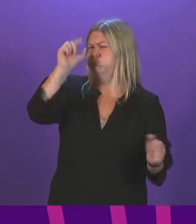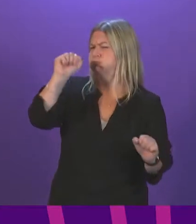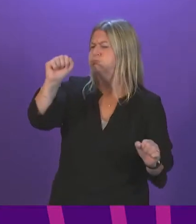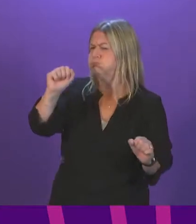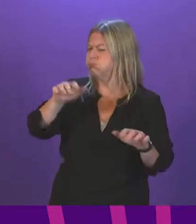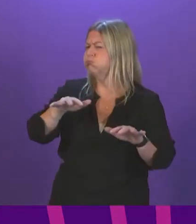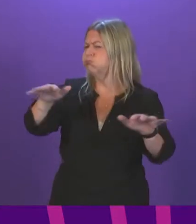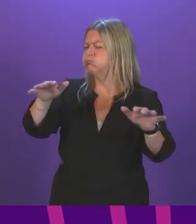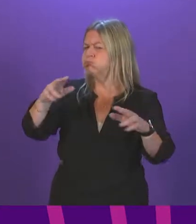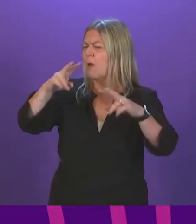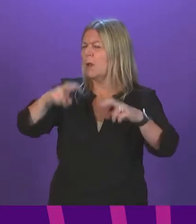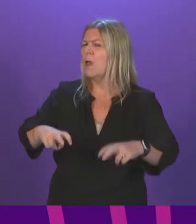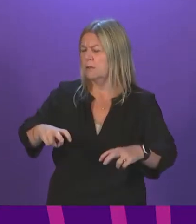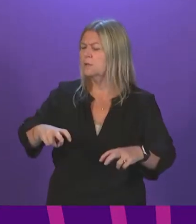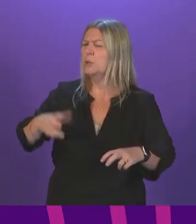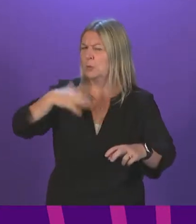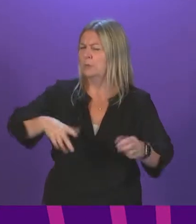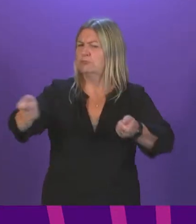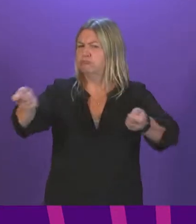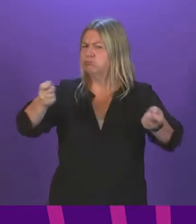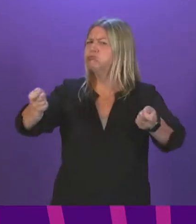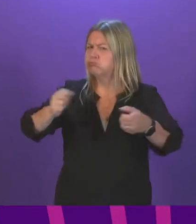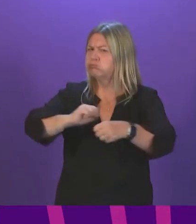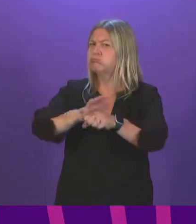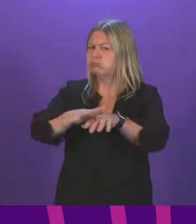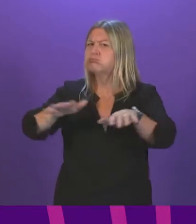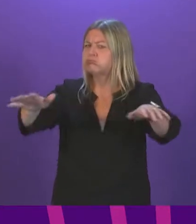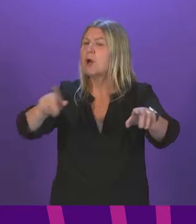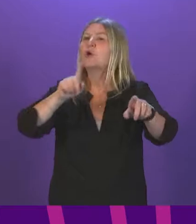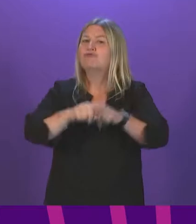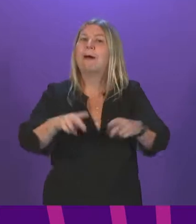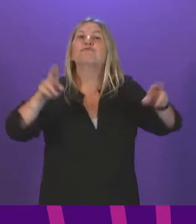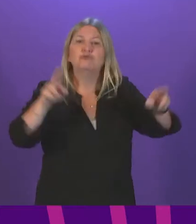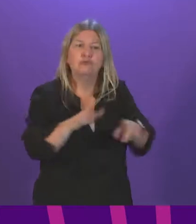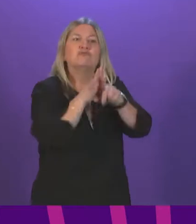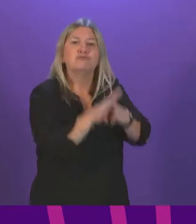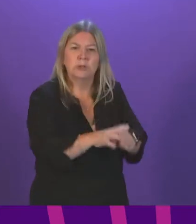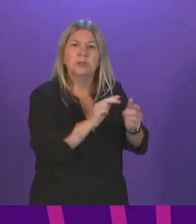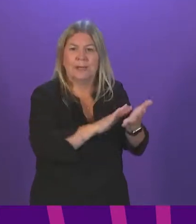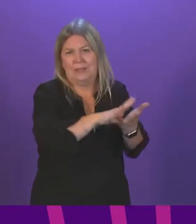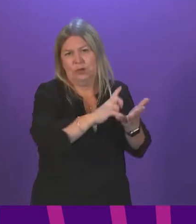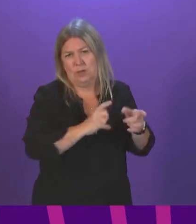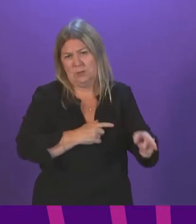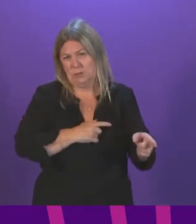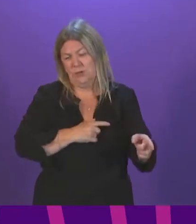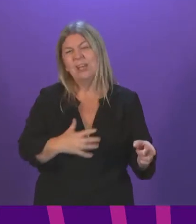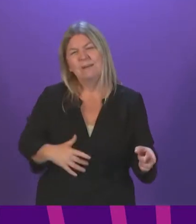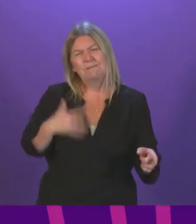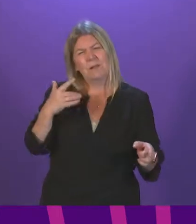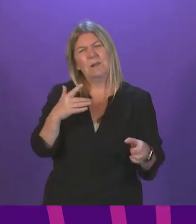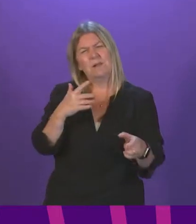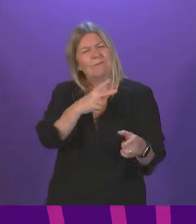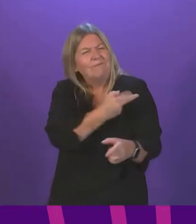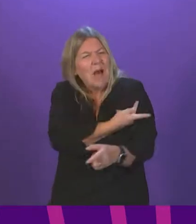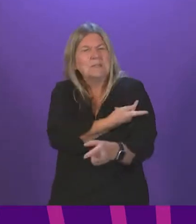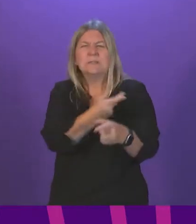we can to stem the rise in cases and reduce the pressure on the National Health Service. Vaccine certificates have a role to play as part of the